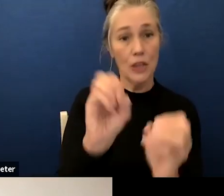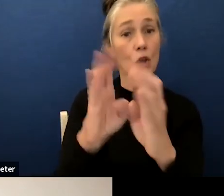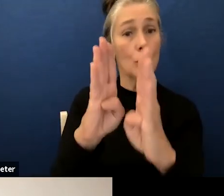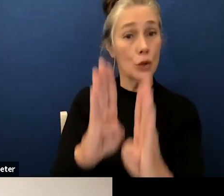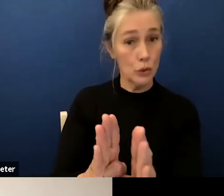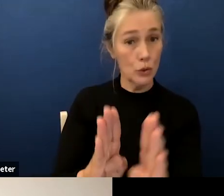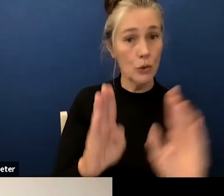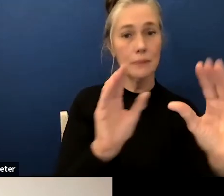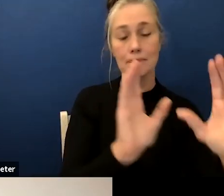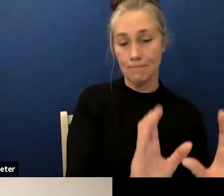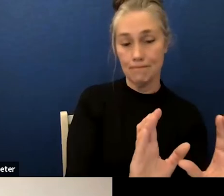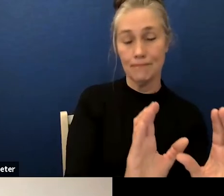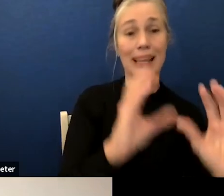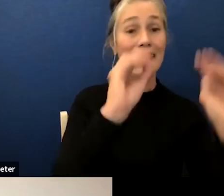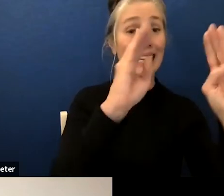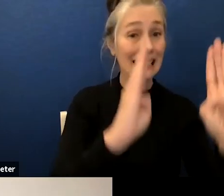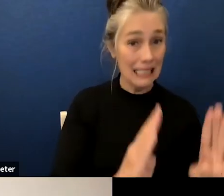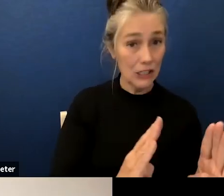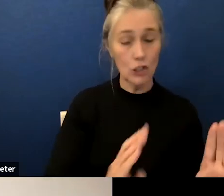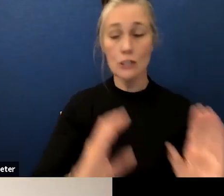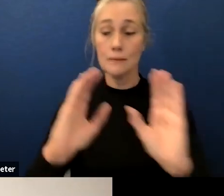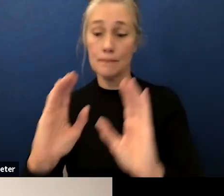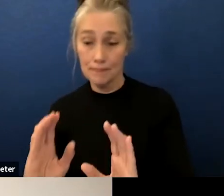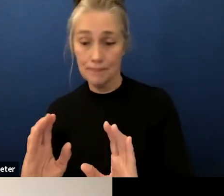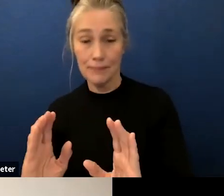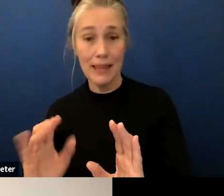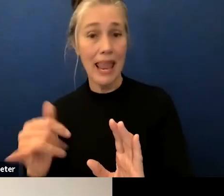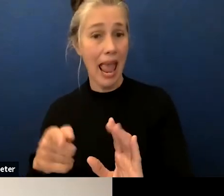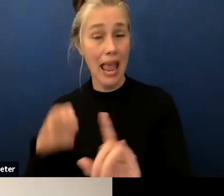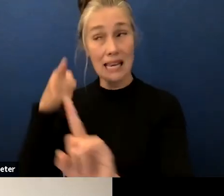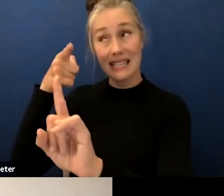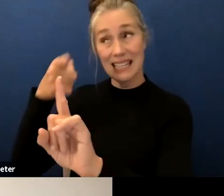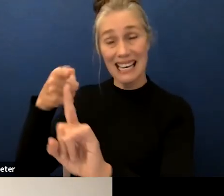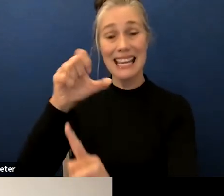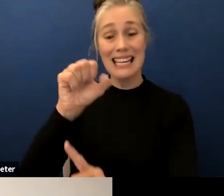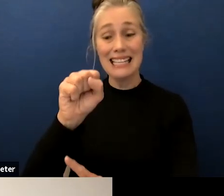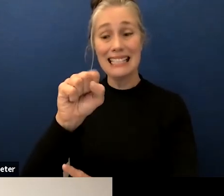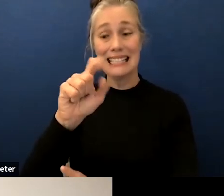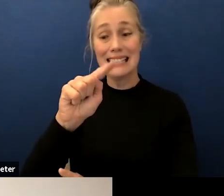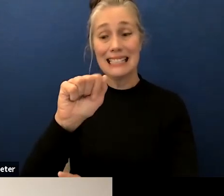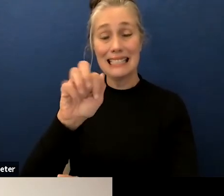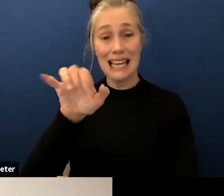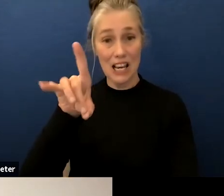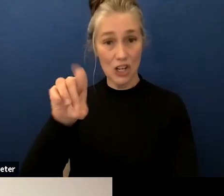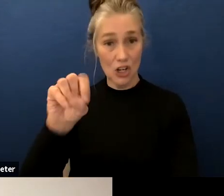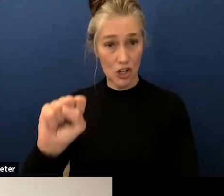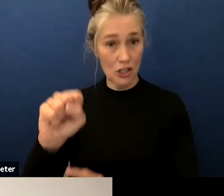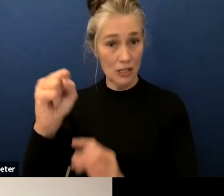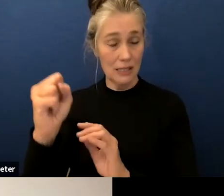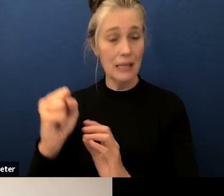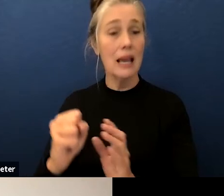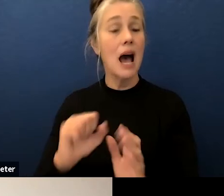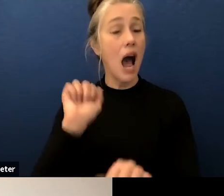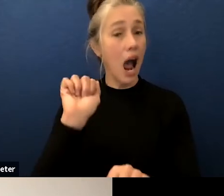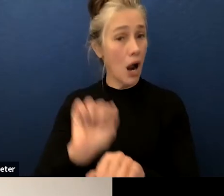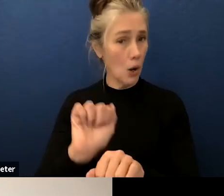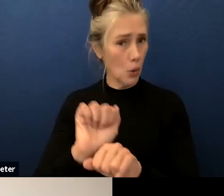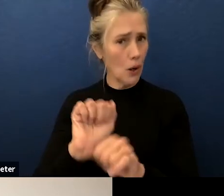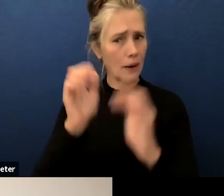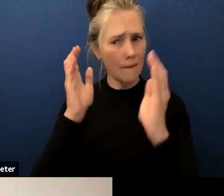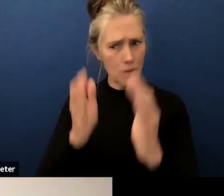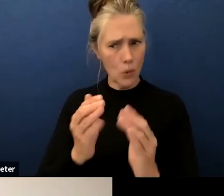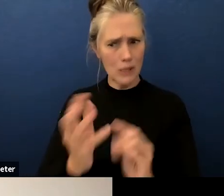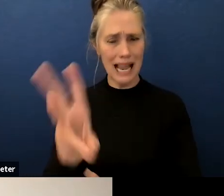our teachers and the standards our work is steadfast on these six student goals